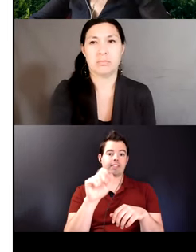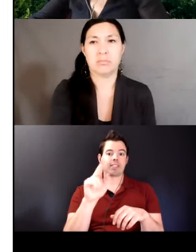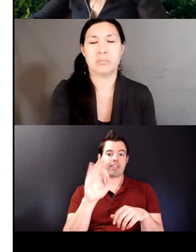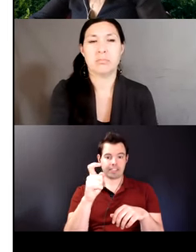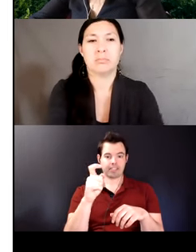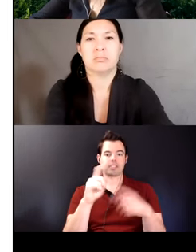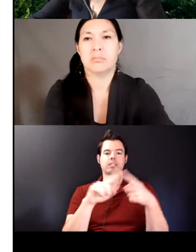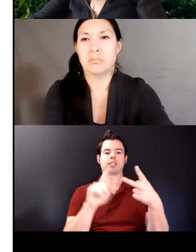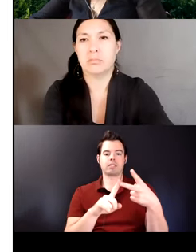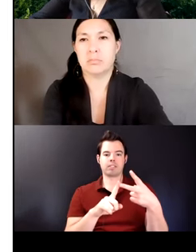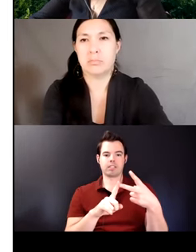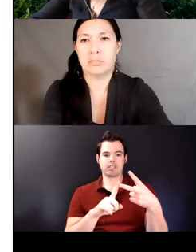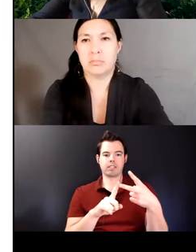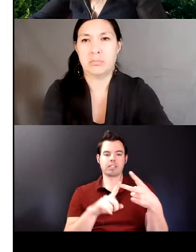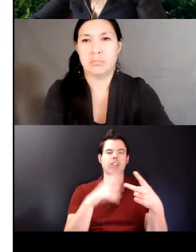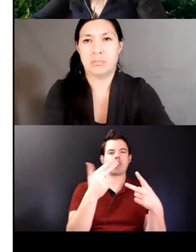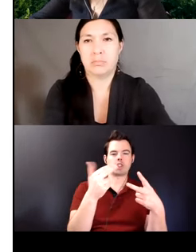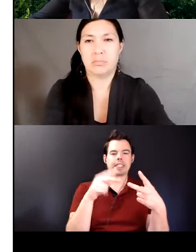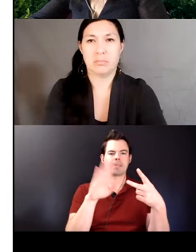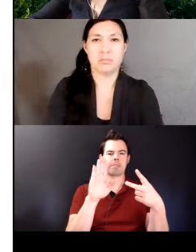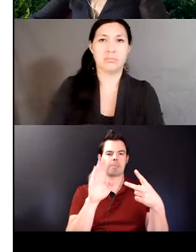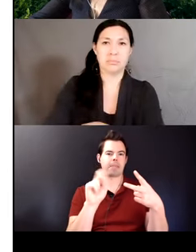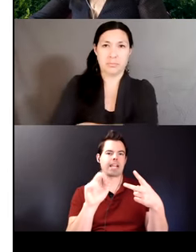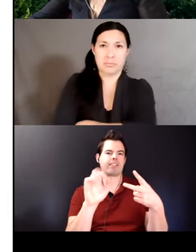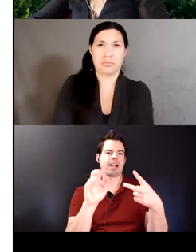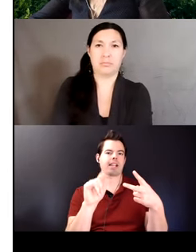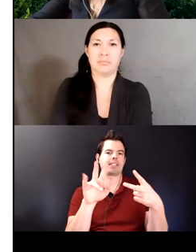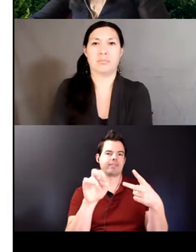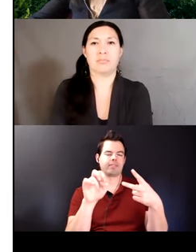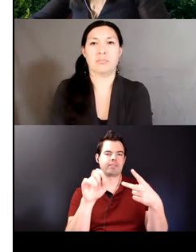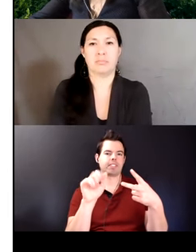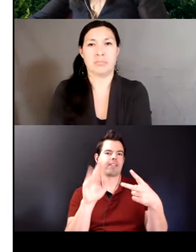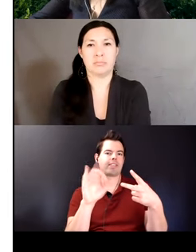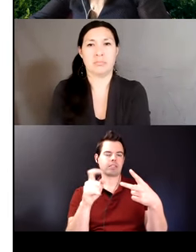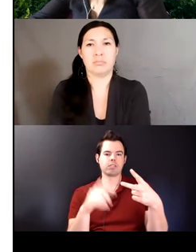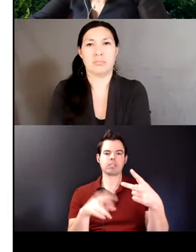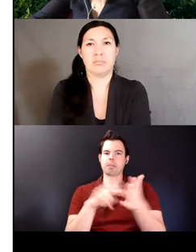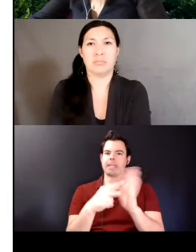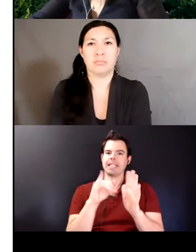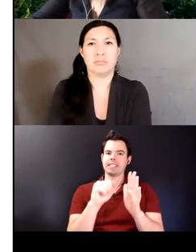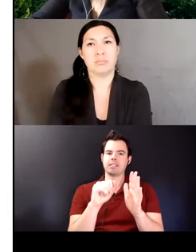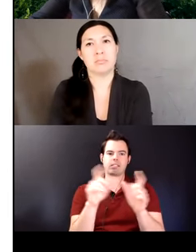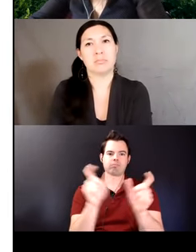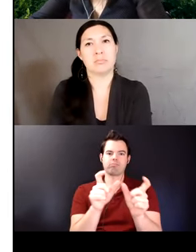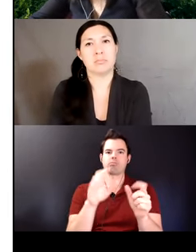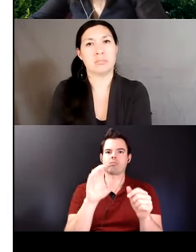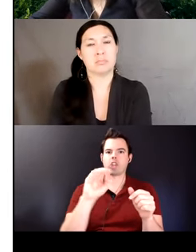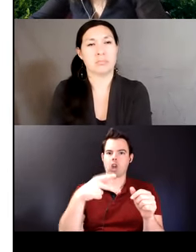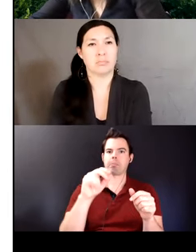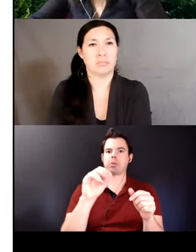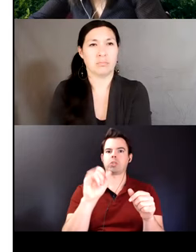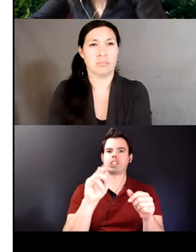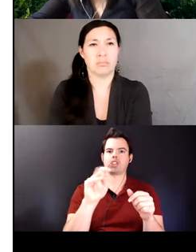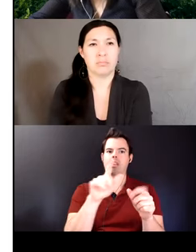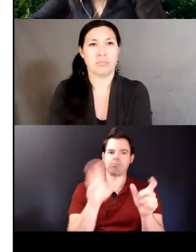have a compositional meaning however when certain simplex suffixes called core